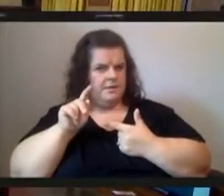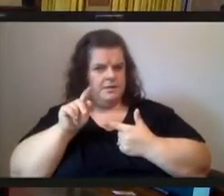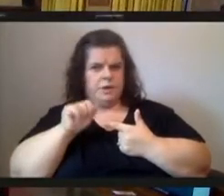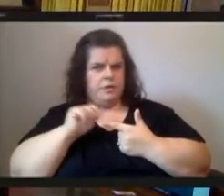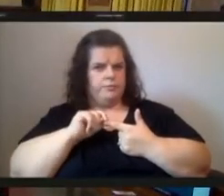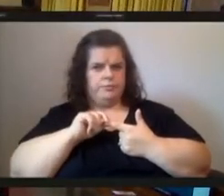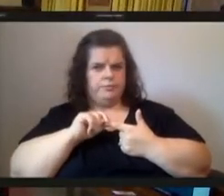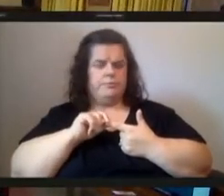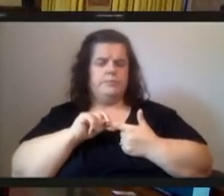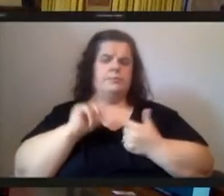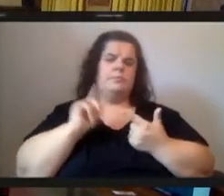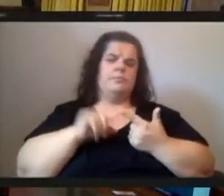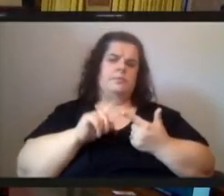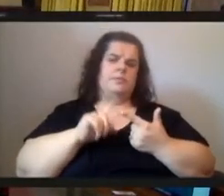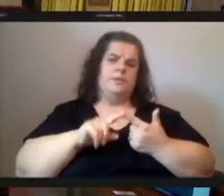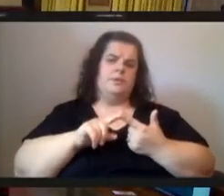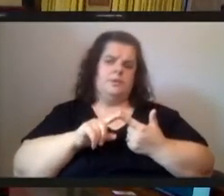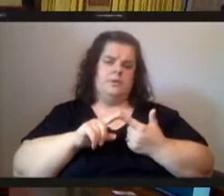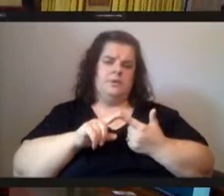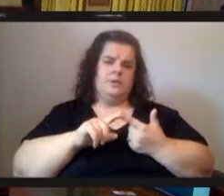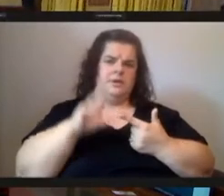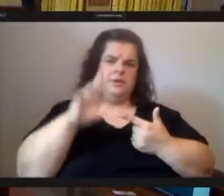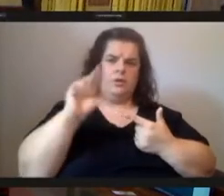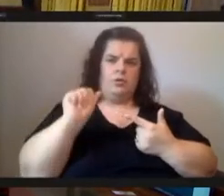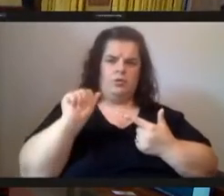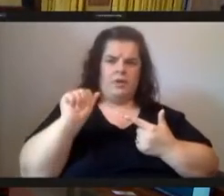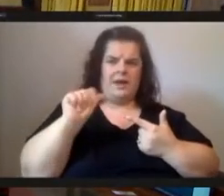no okay rakib bay